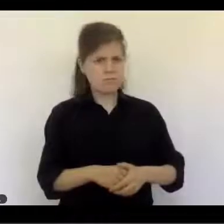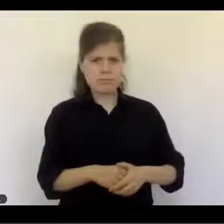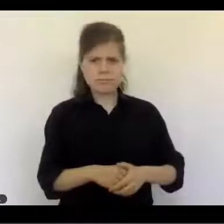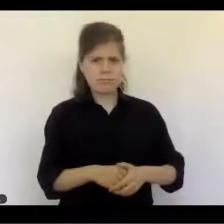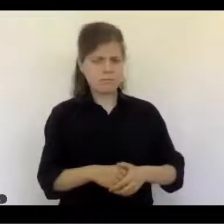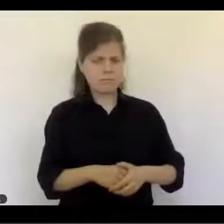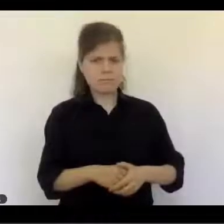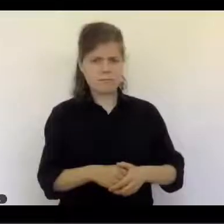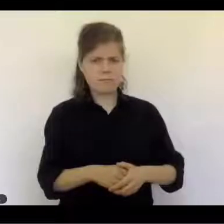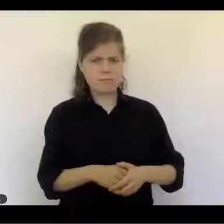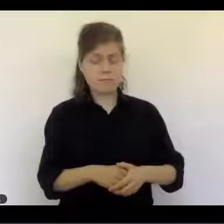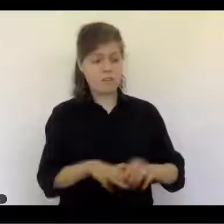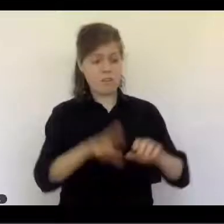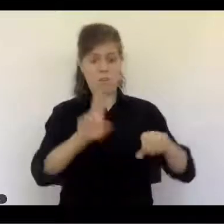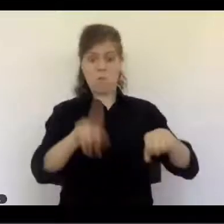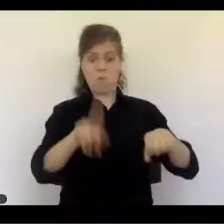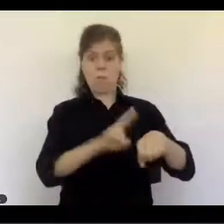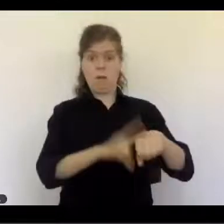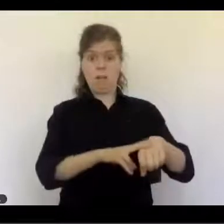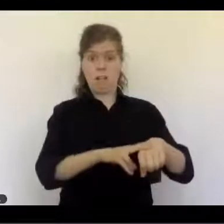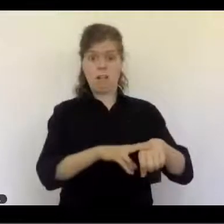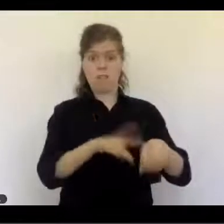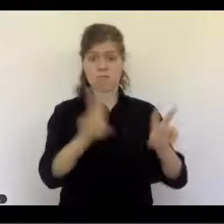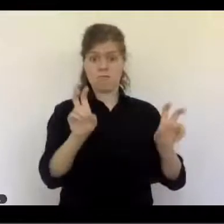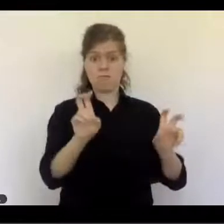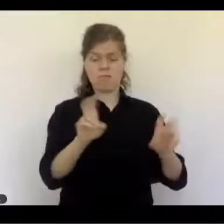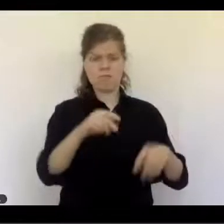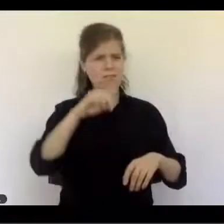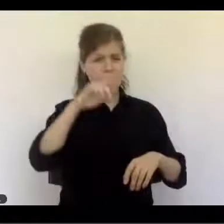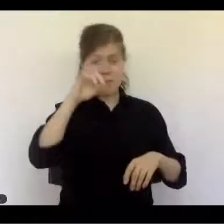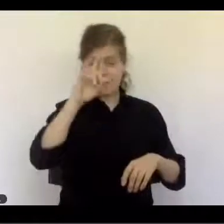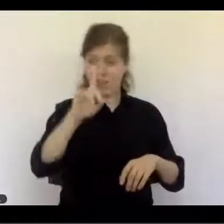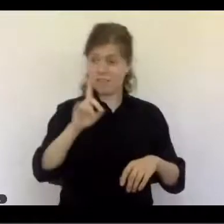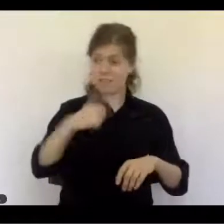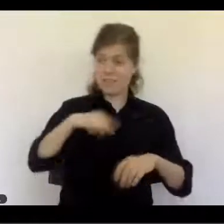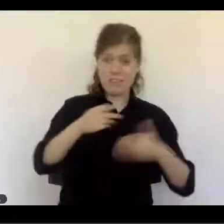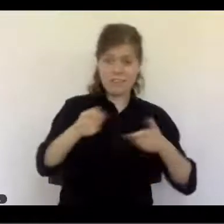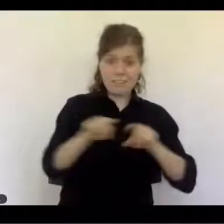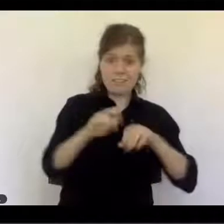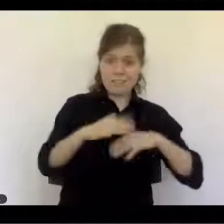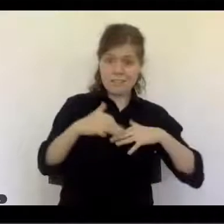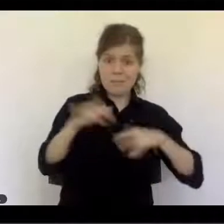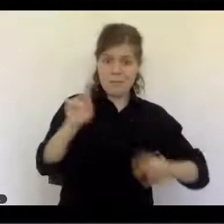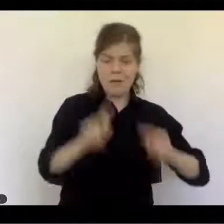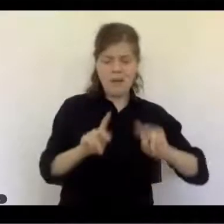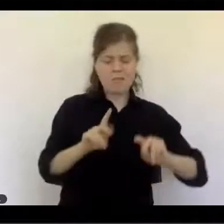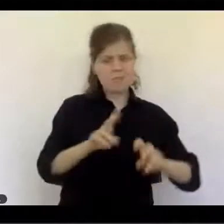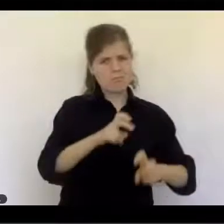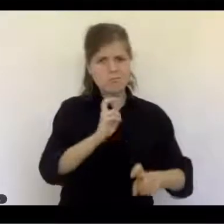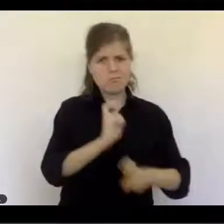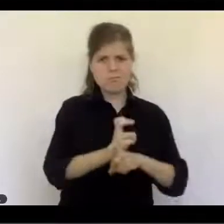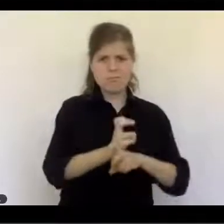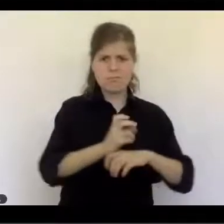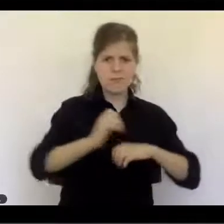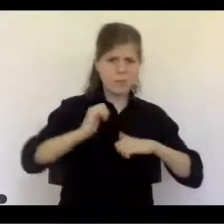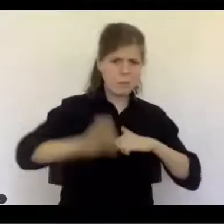was hard for Indigenous peoples, was difficult for marginalized communities, It was,